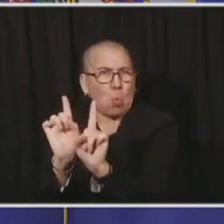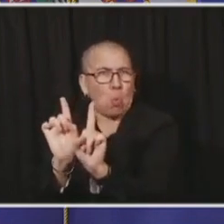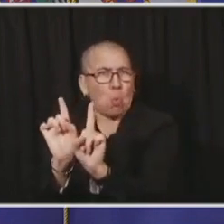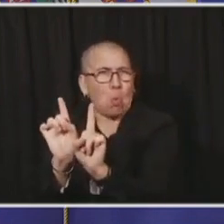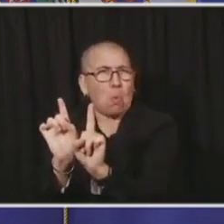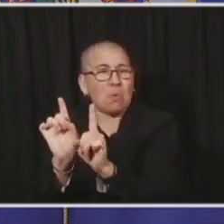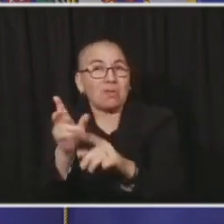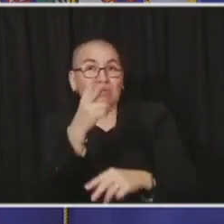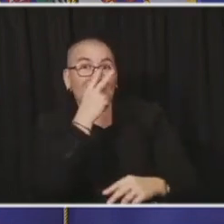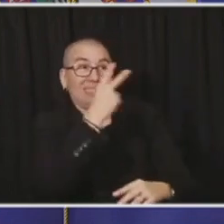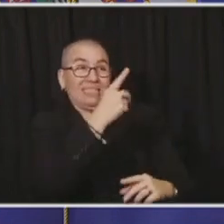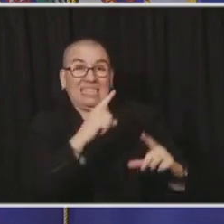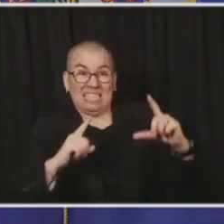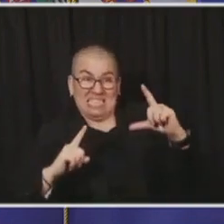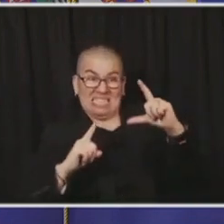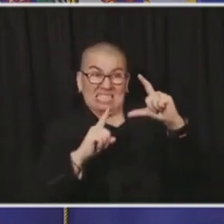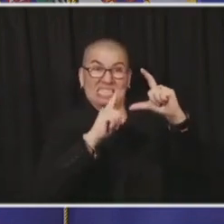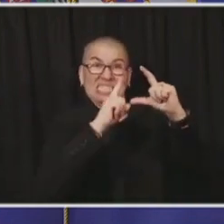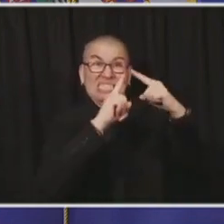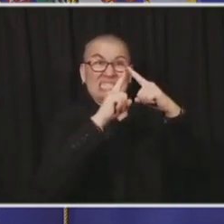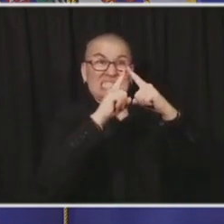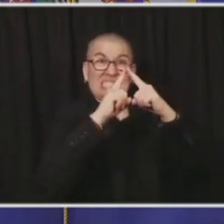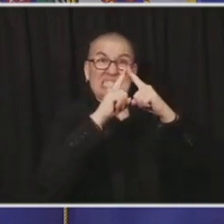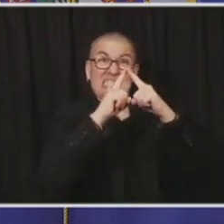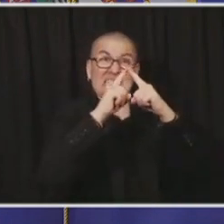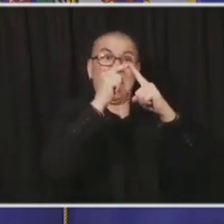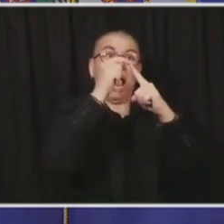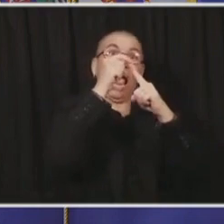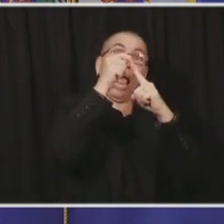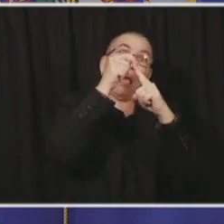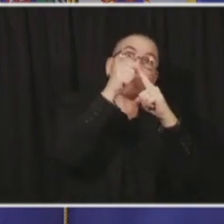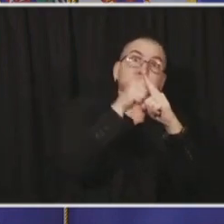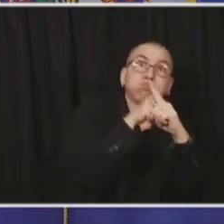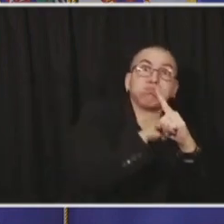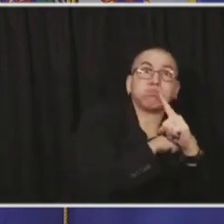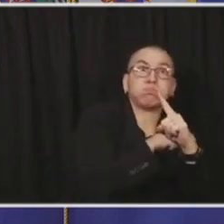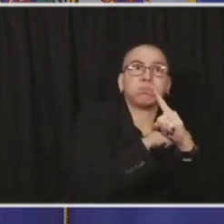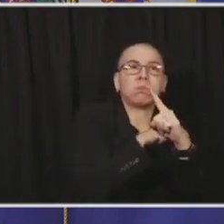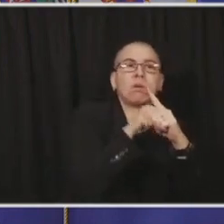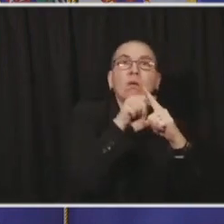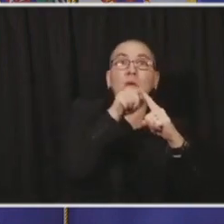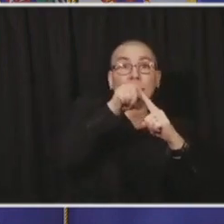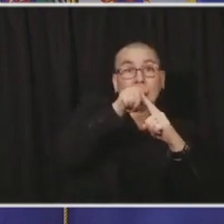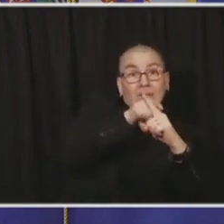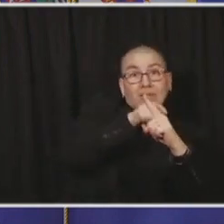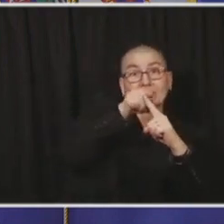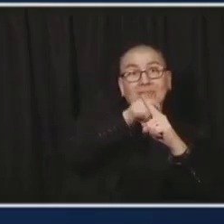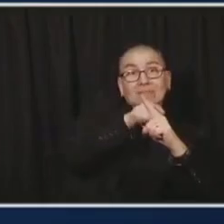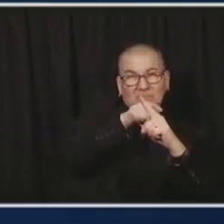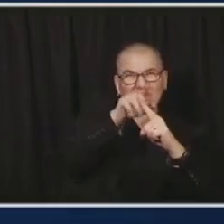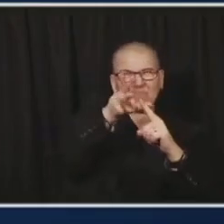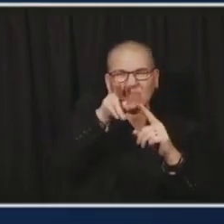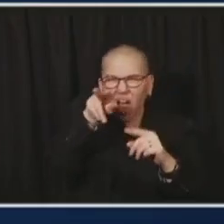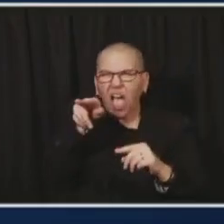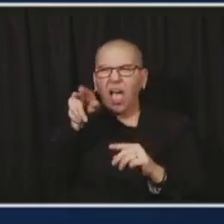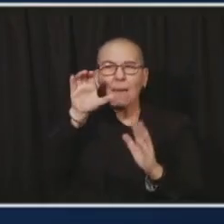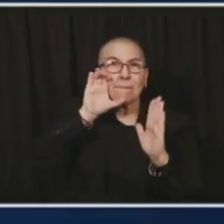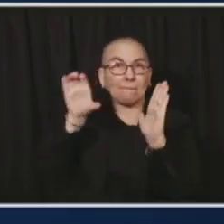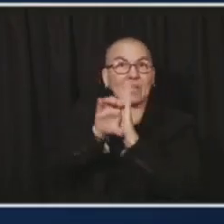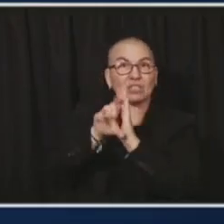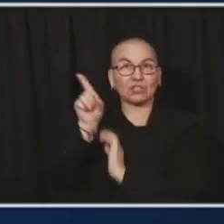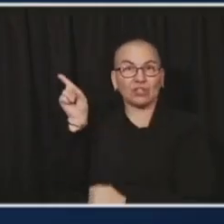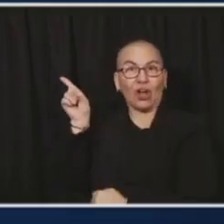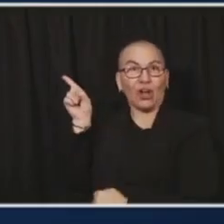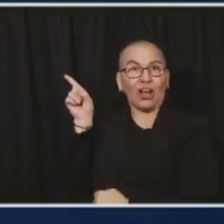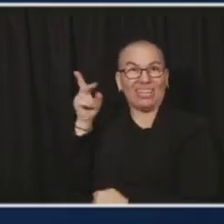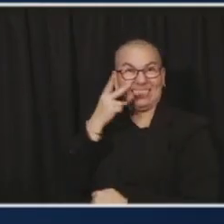three weeks afterwards. And it's coming down. But I want to note something here. As you're looking at that graph, that